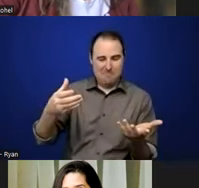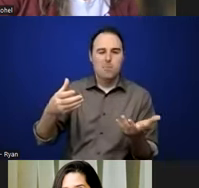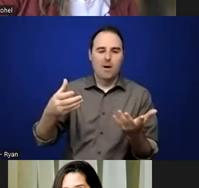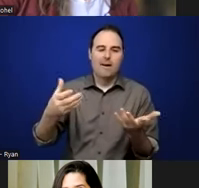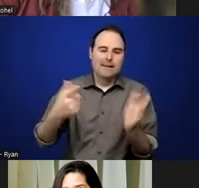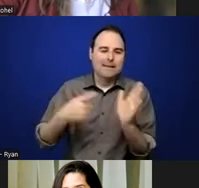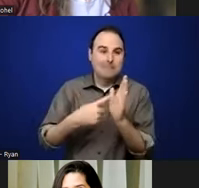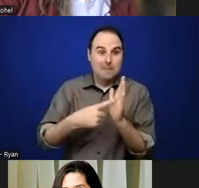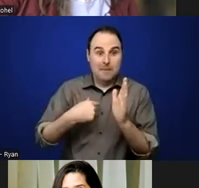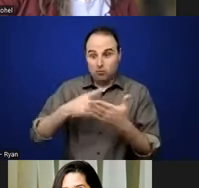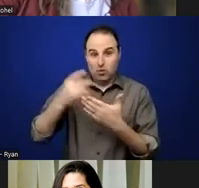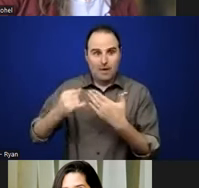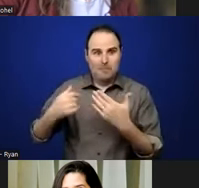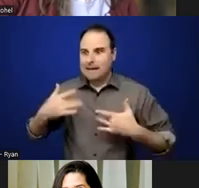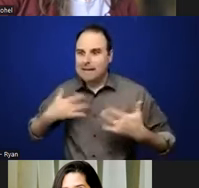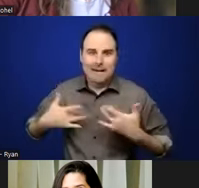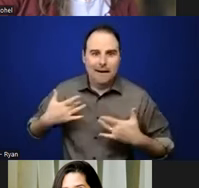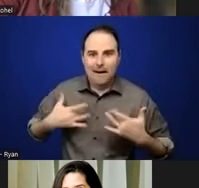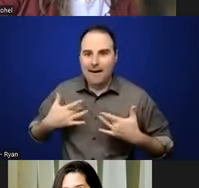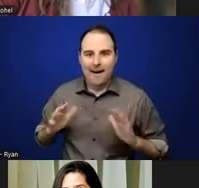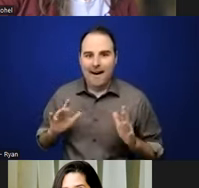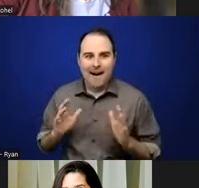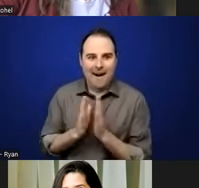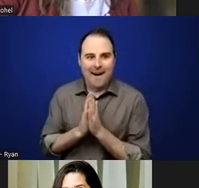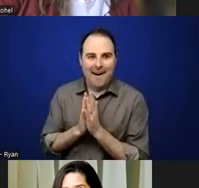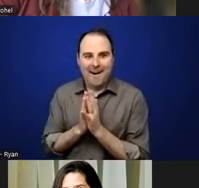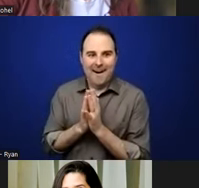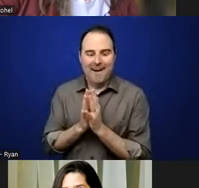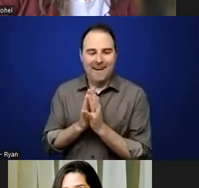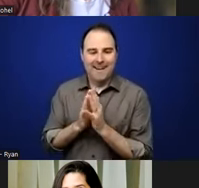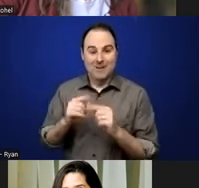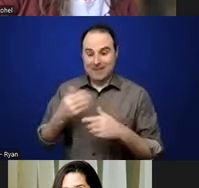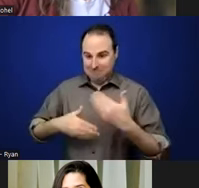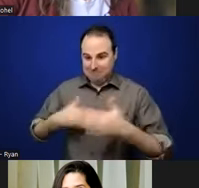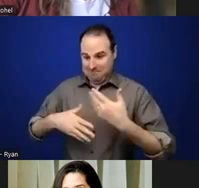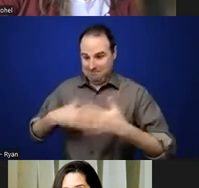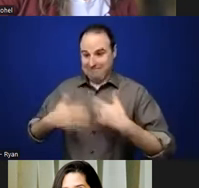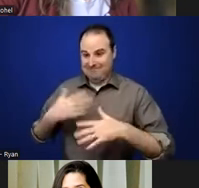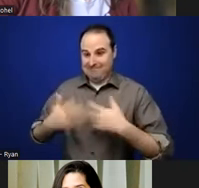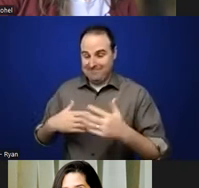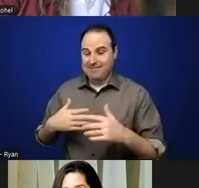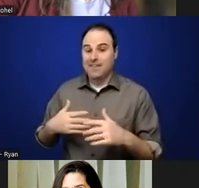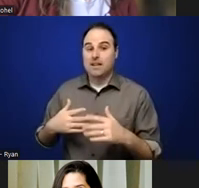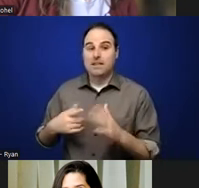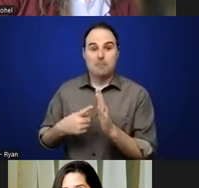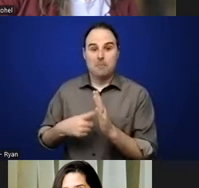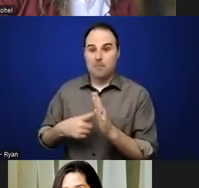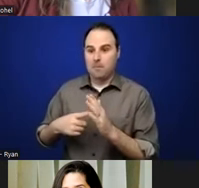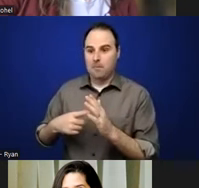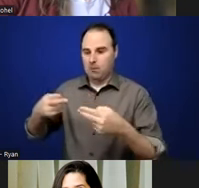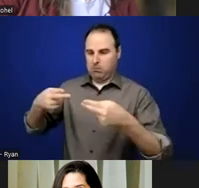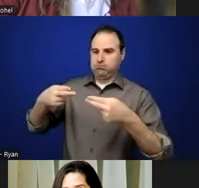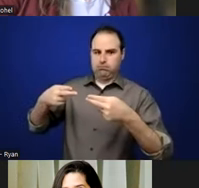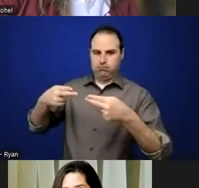excited about them. And so when you start to walk down a road, and then, you know, sometimes there's that block that happens. And